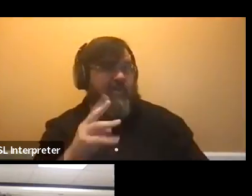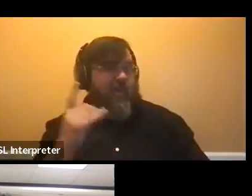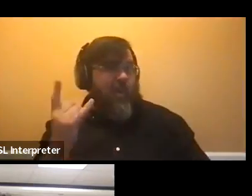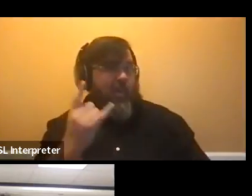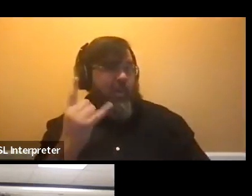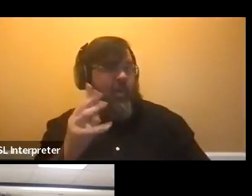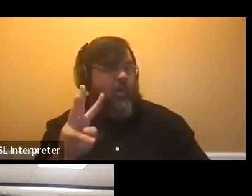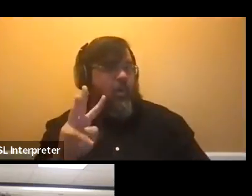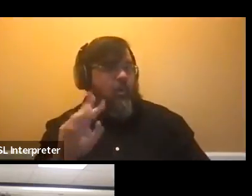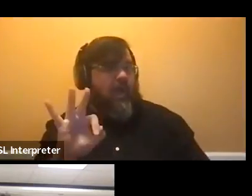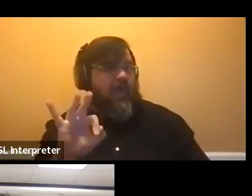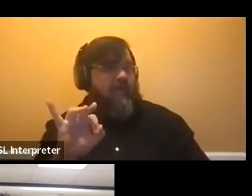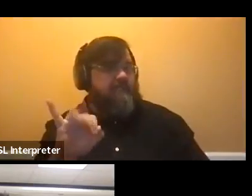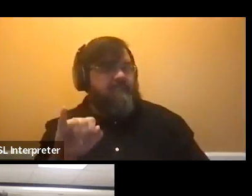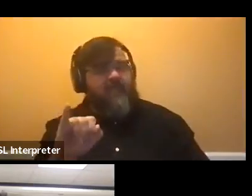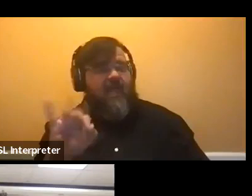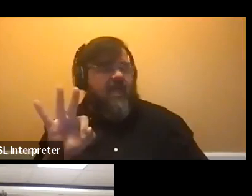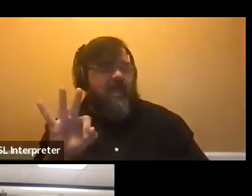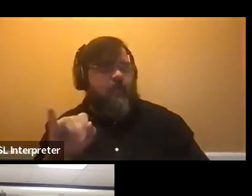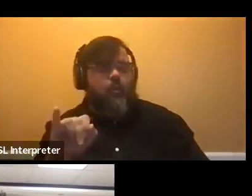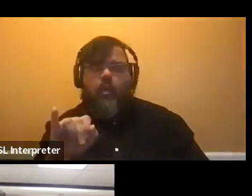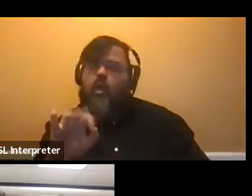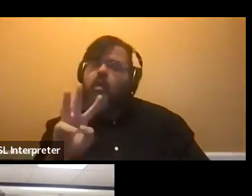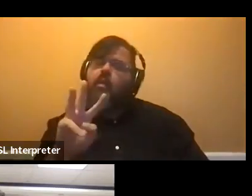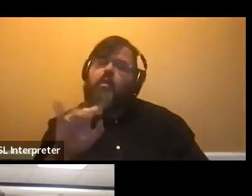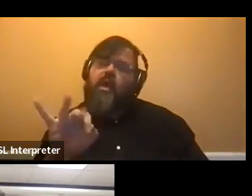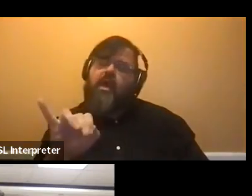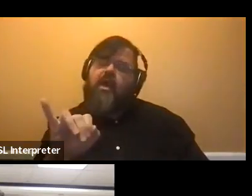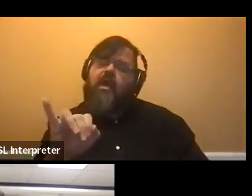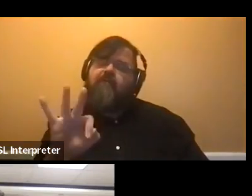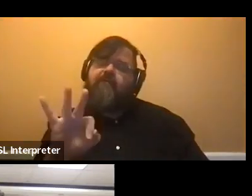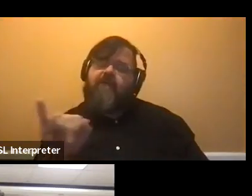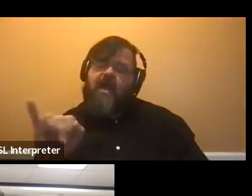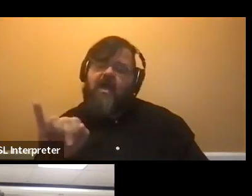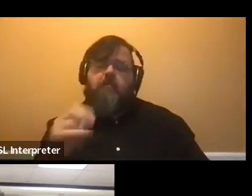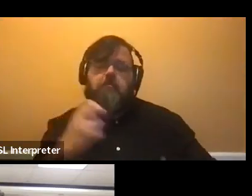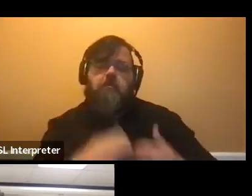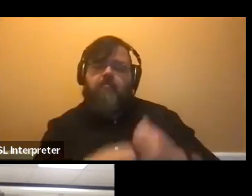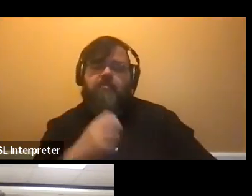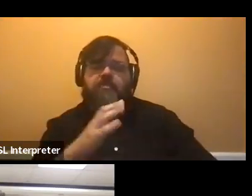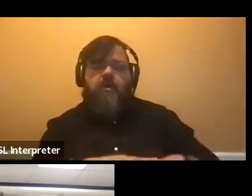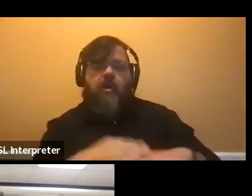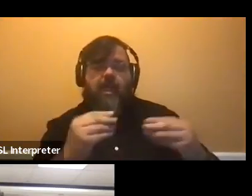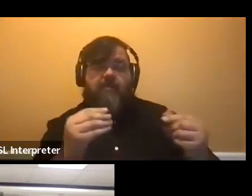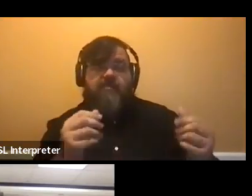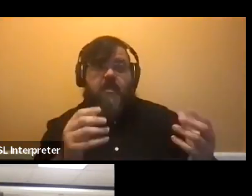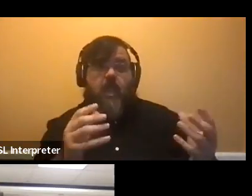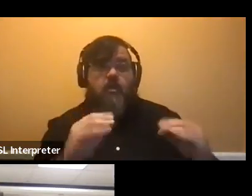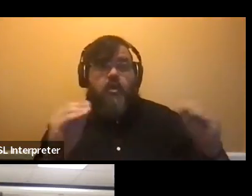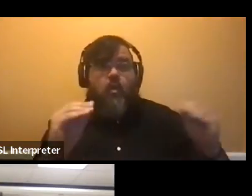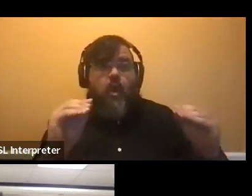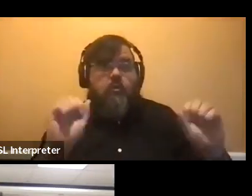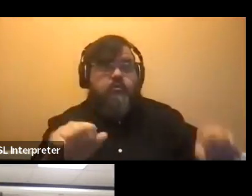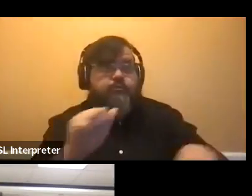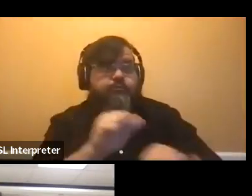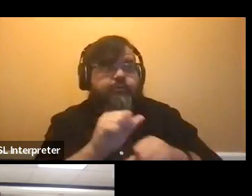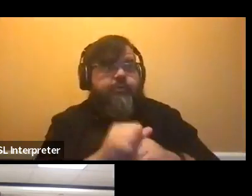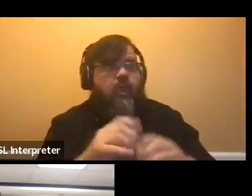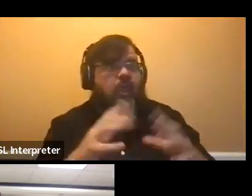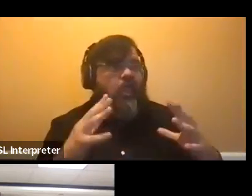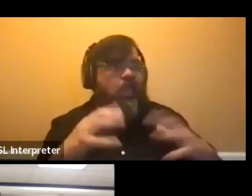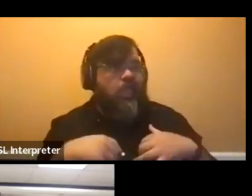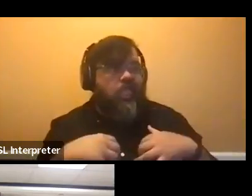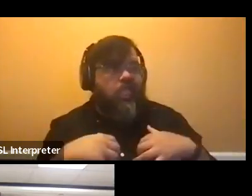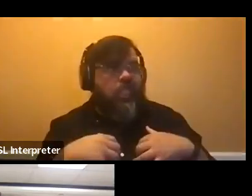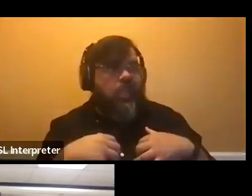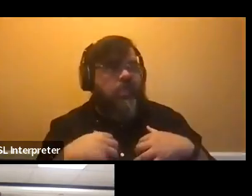campus. So I was thinking nobody was really able to take care of business. So it does happen. And that was affecting, um, I think more than just